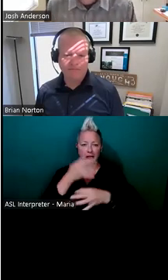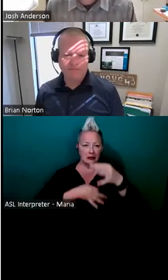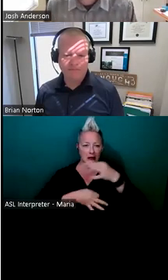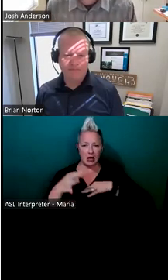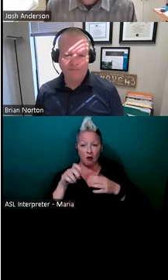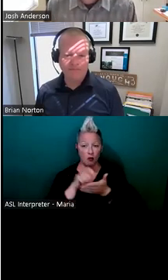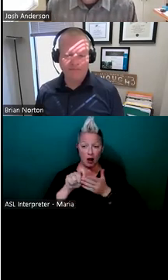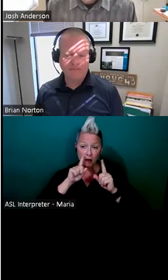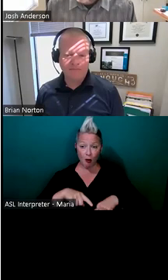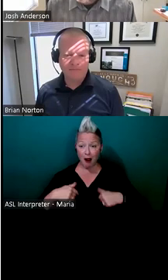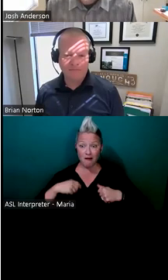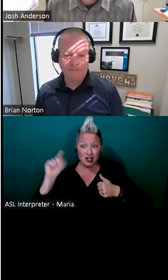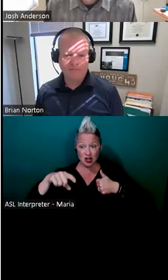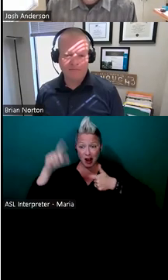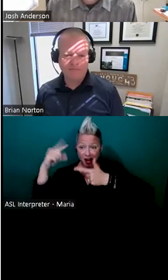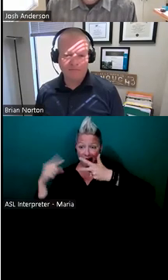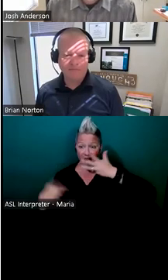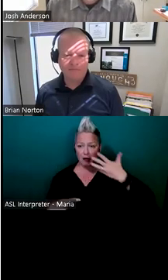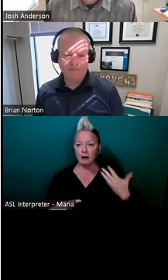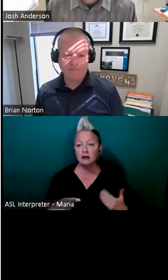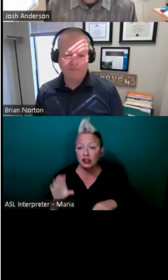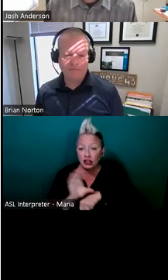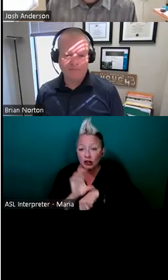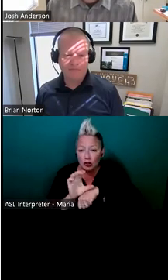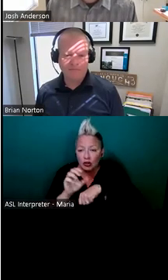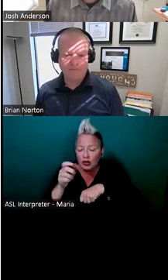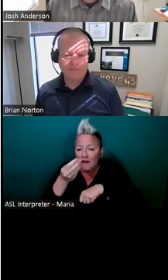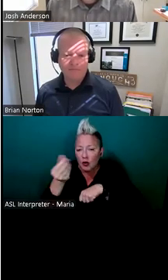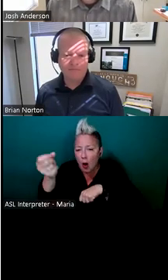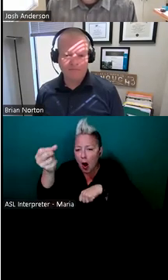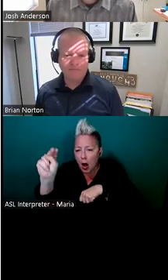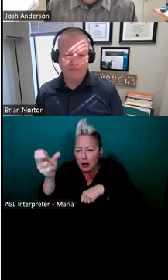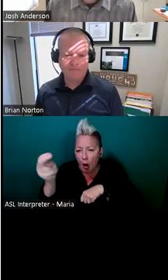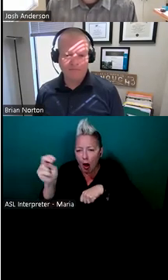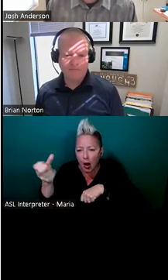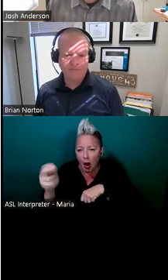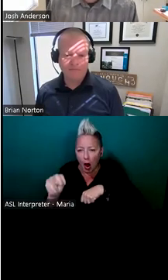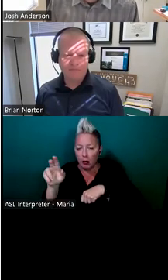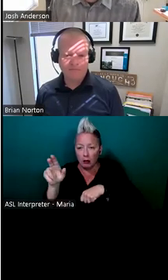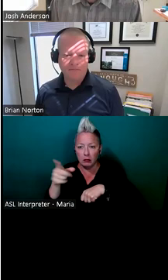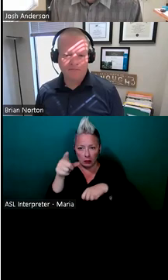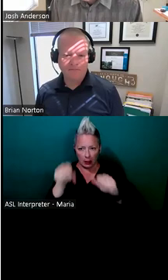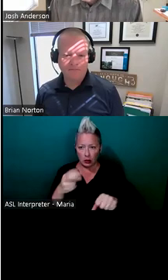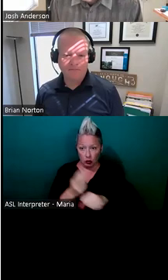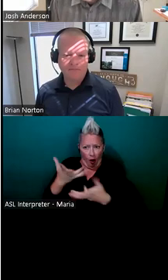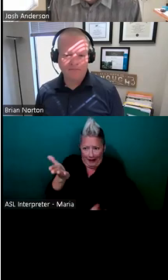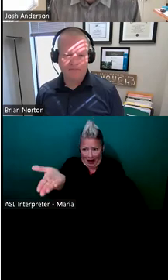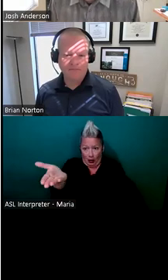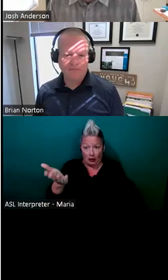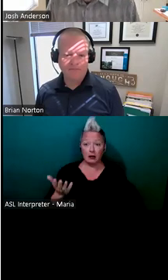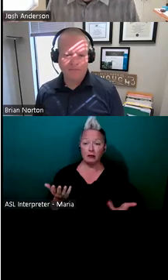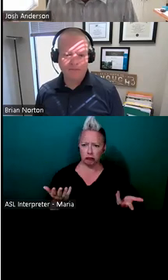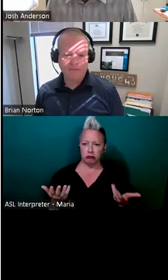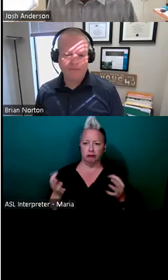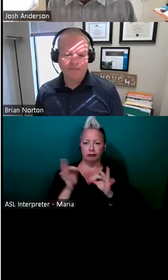recommendations, we enable a few things on the computer, teach the person how to use it. And that was the only need.